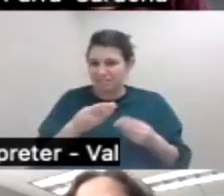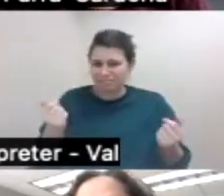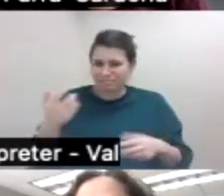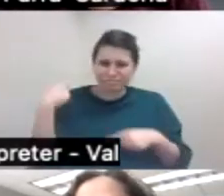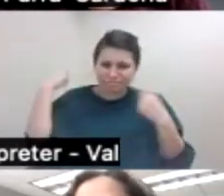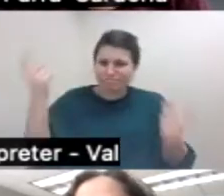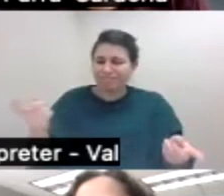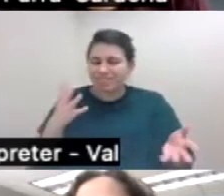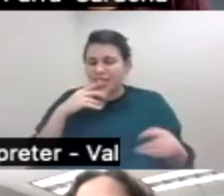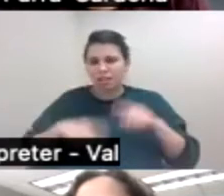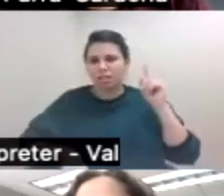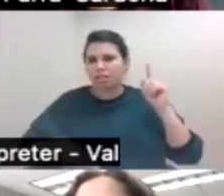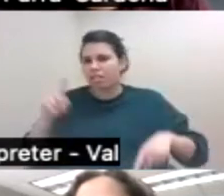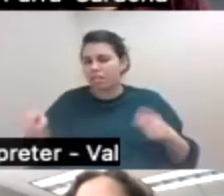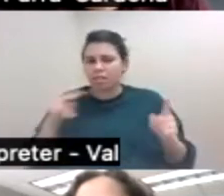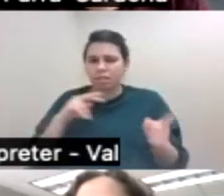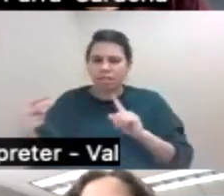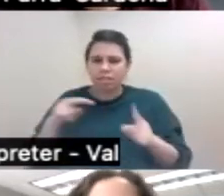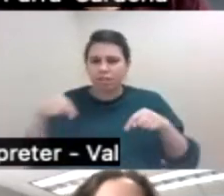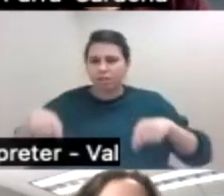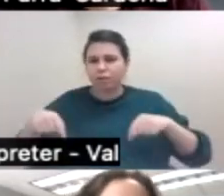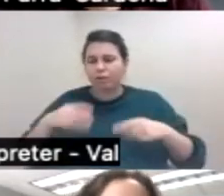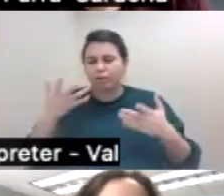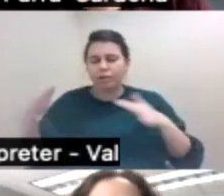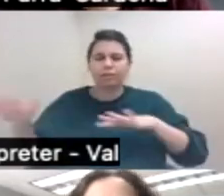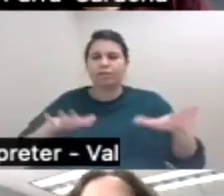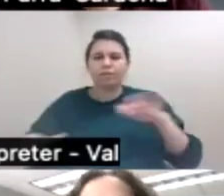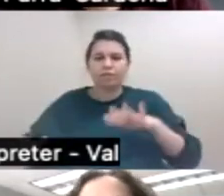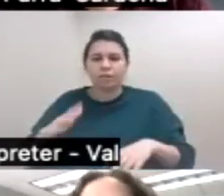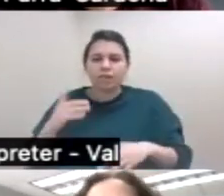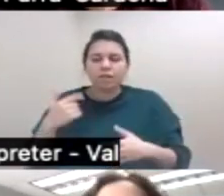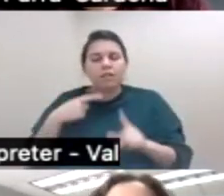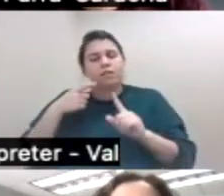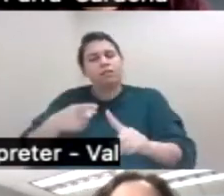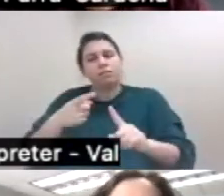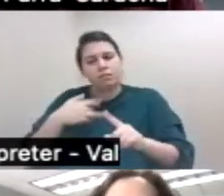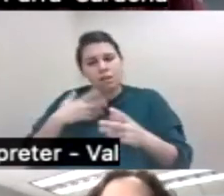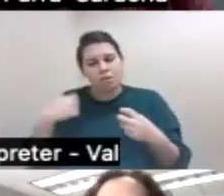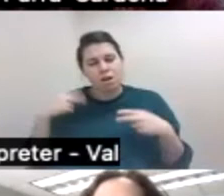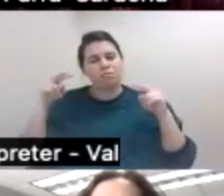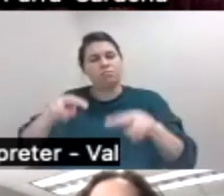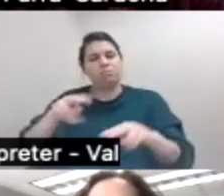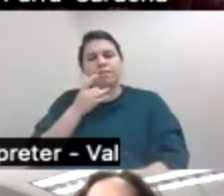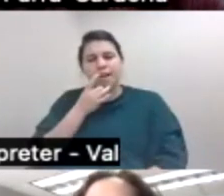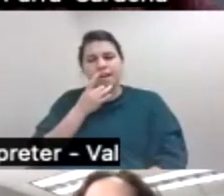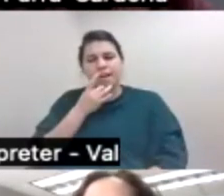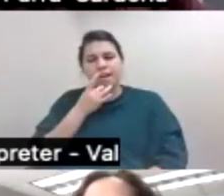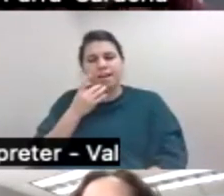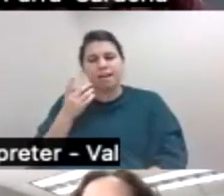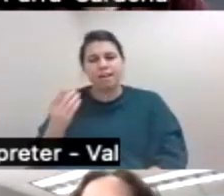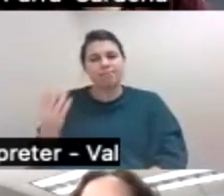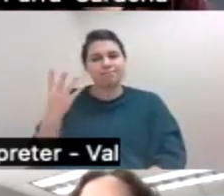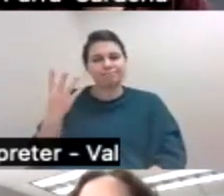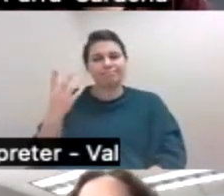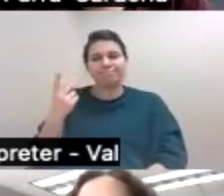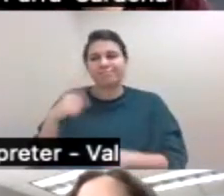So I just want to bring us to the light that comes from when we connect with the best in us and the best